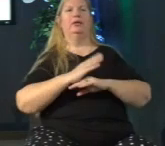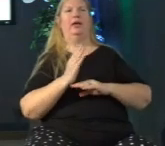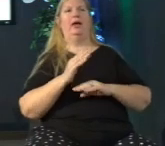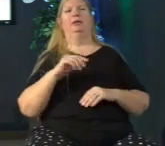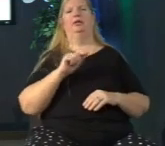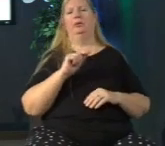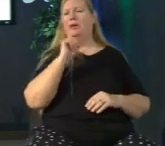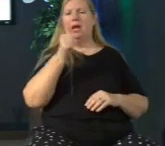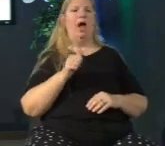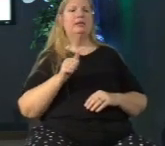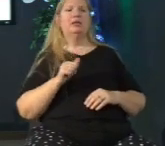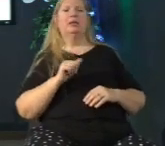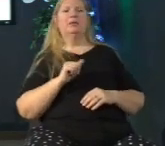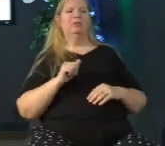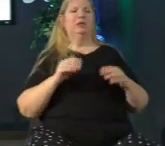minimize your pain